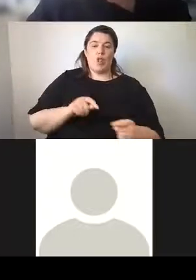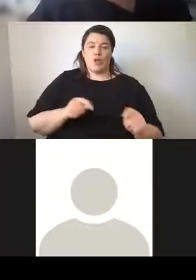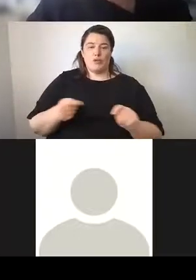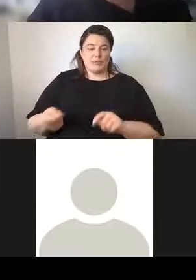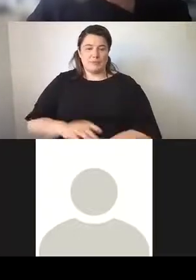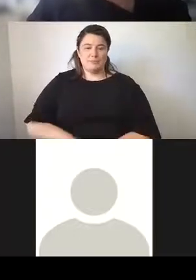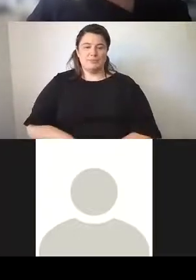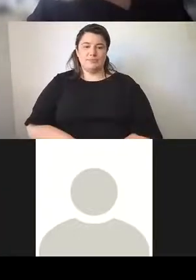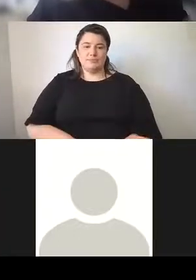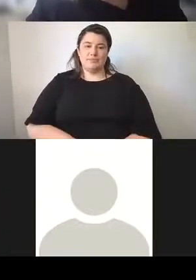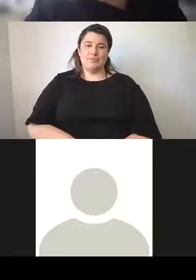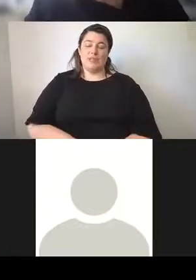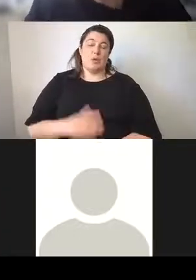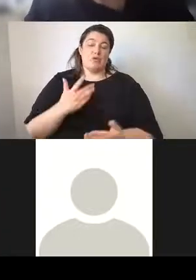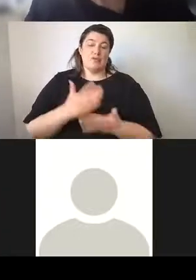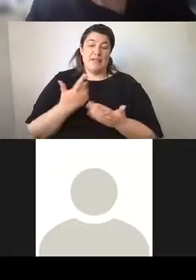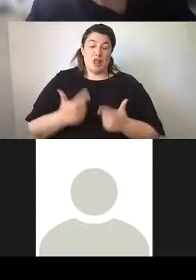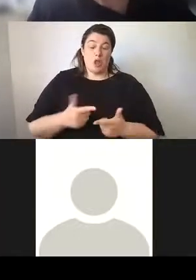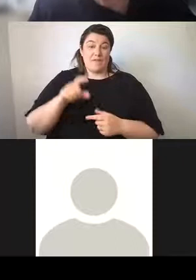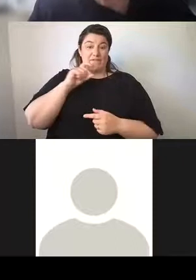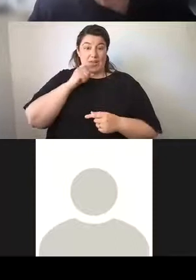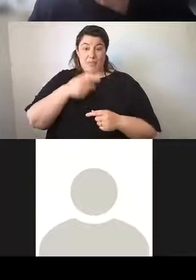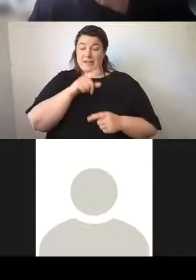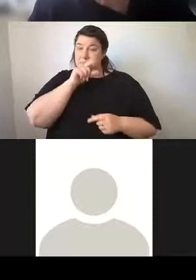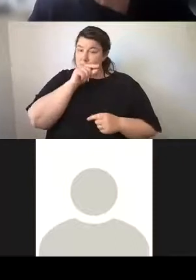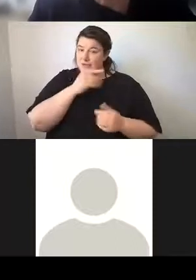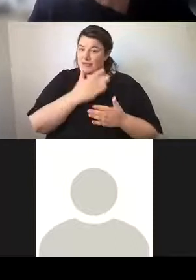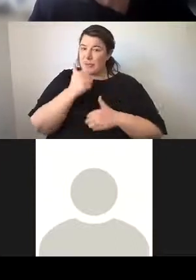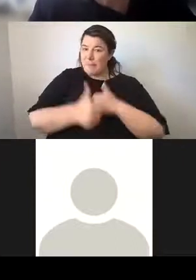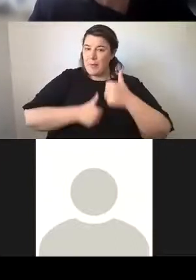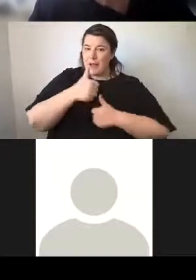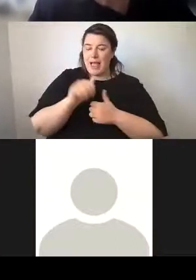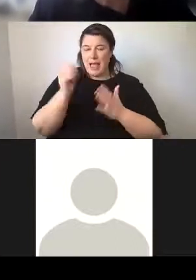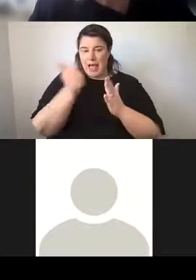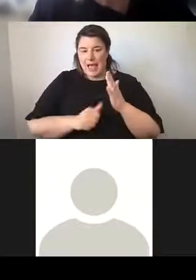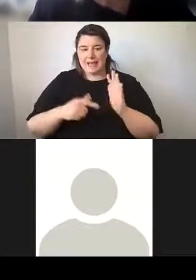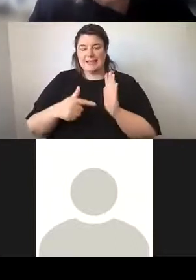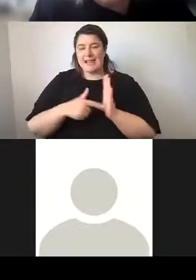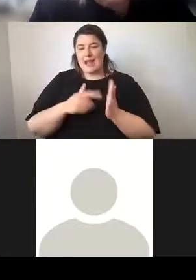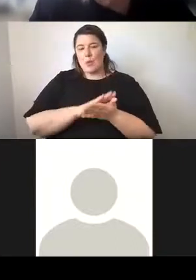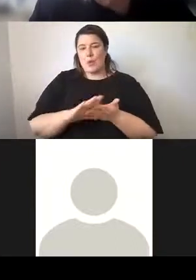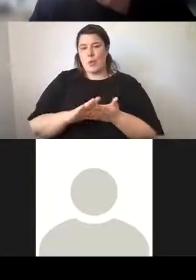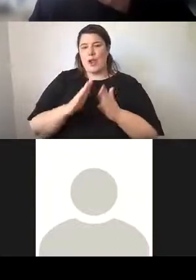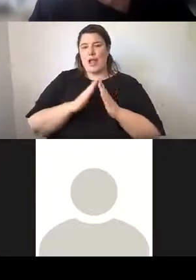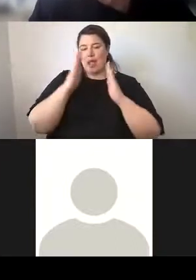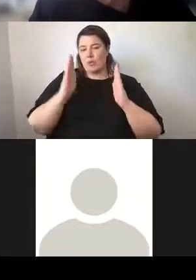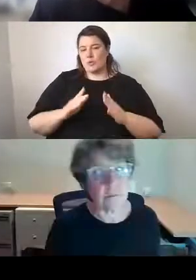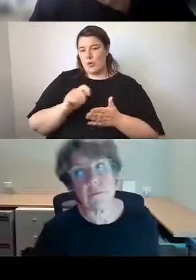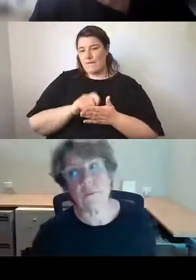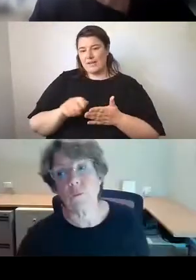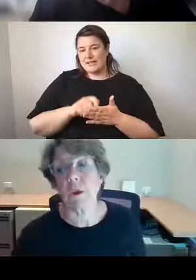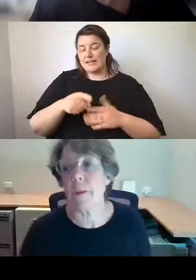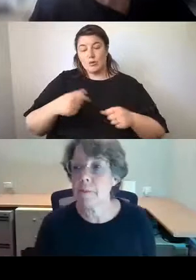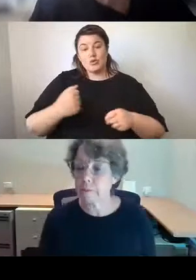We have a lot of fun with these birds. We they are very popular artworks in the Town Hall House offices, and were